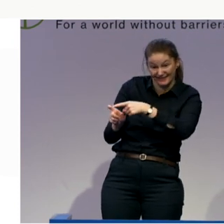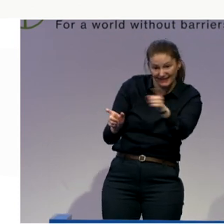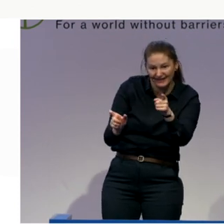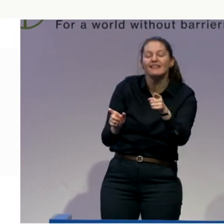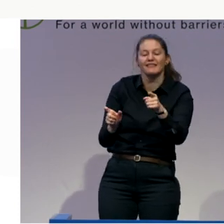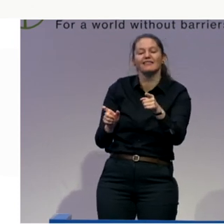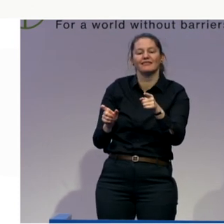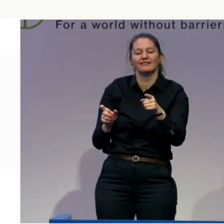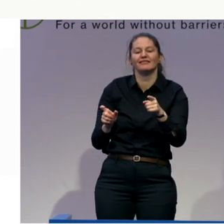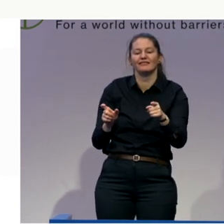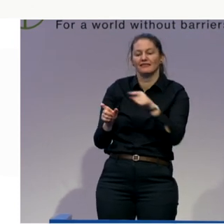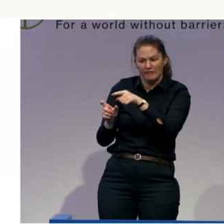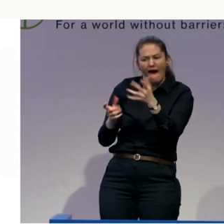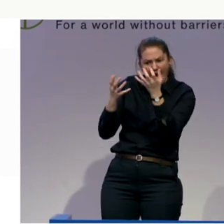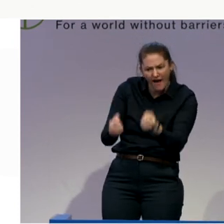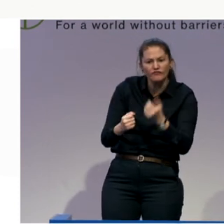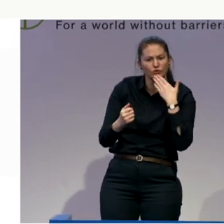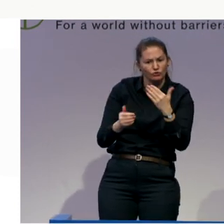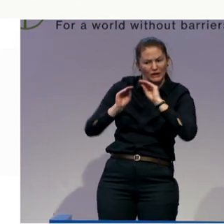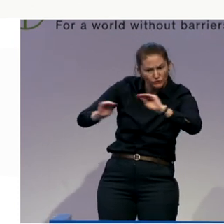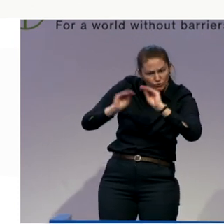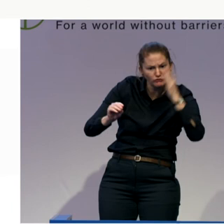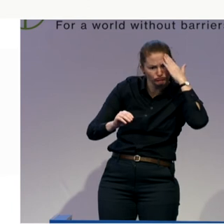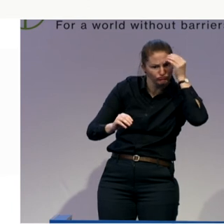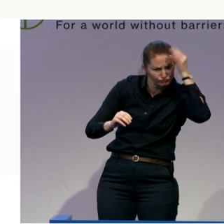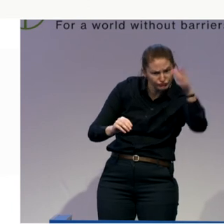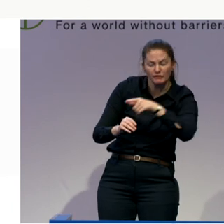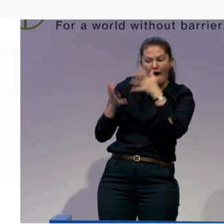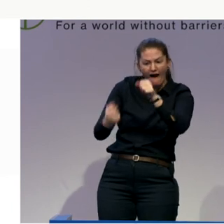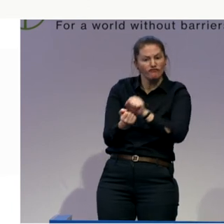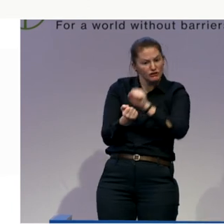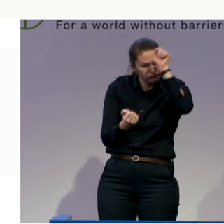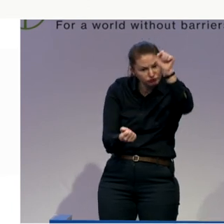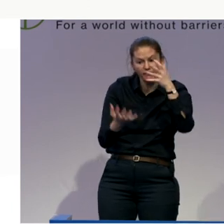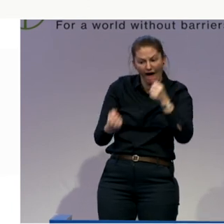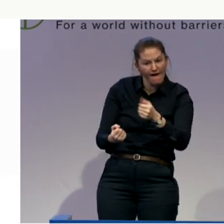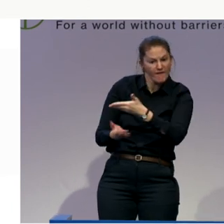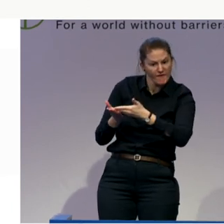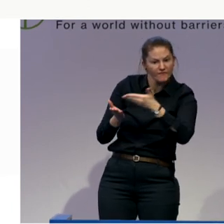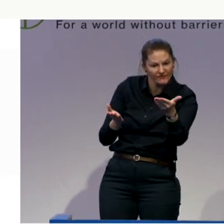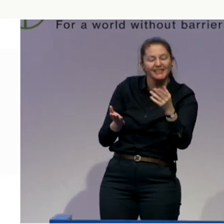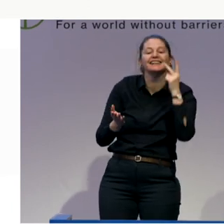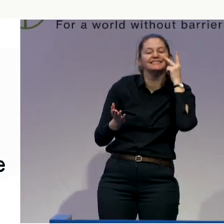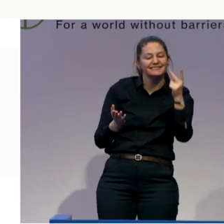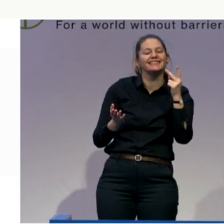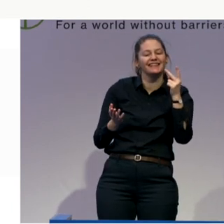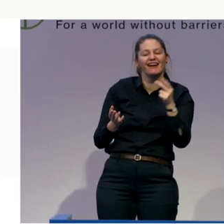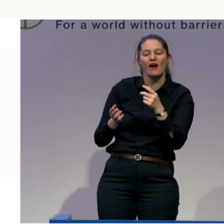lot of people had a higher degree even. And we see that a third of